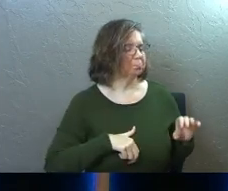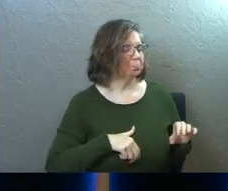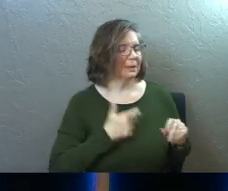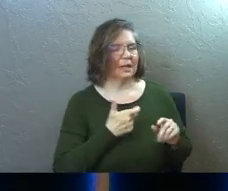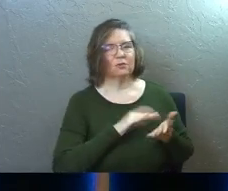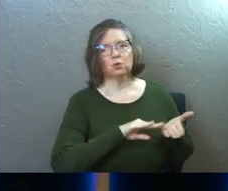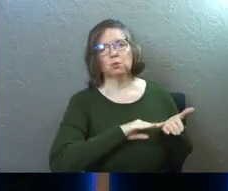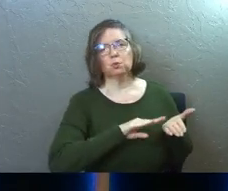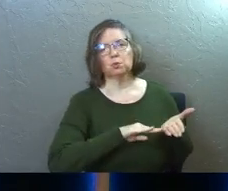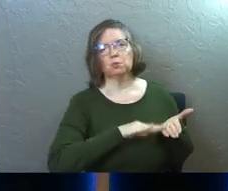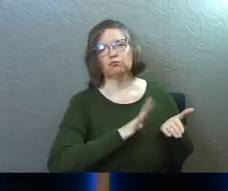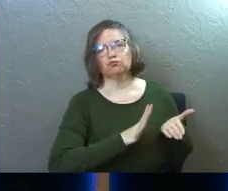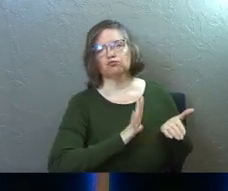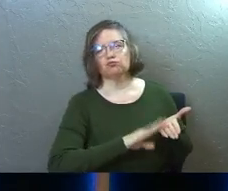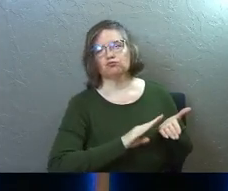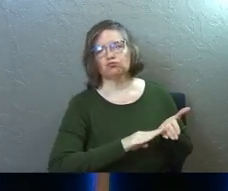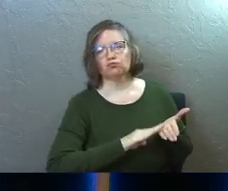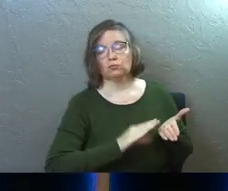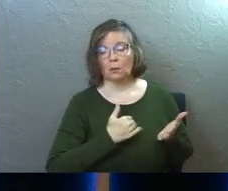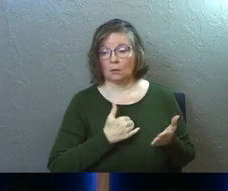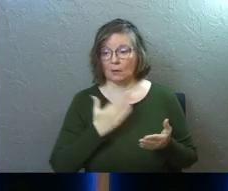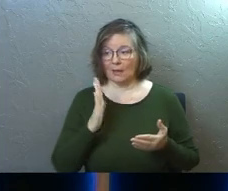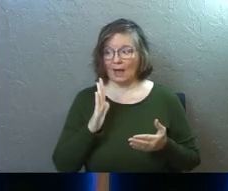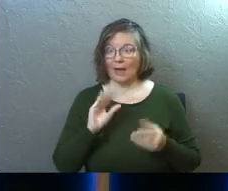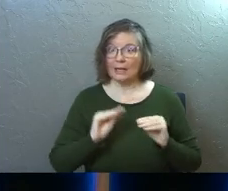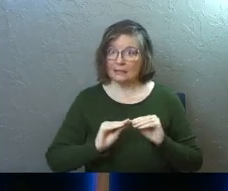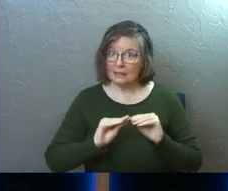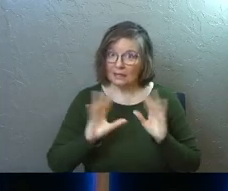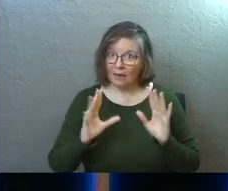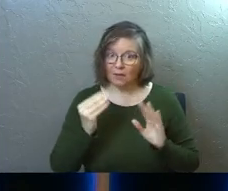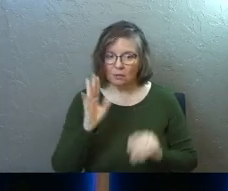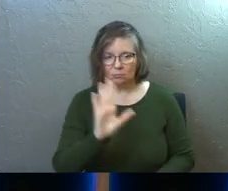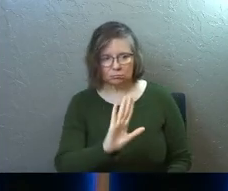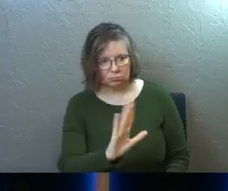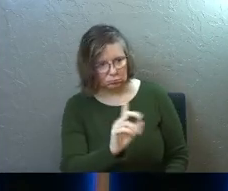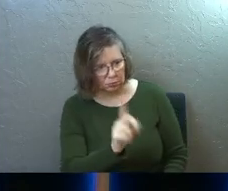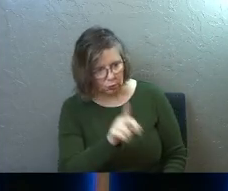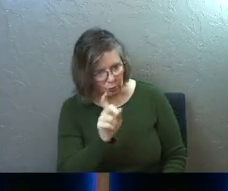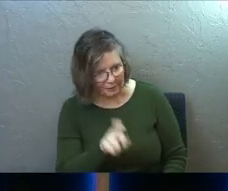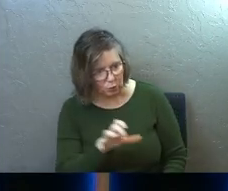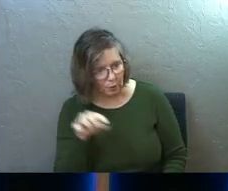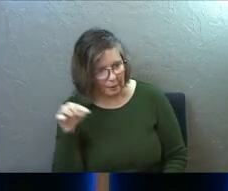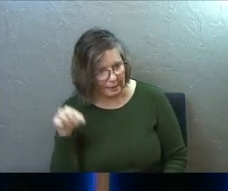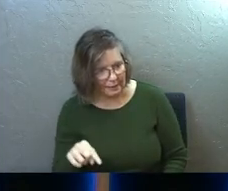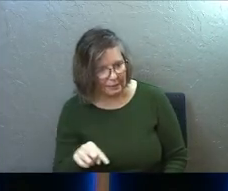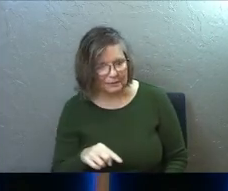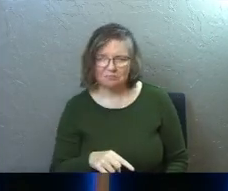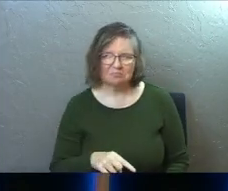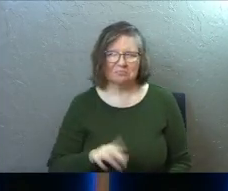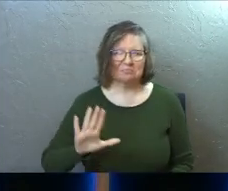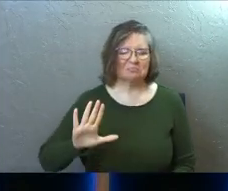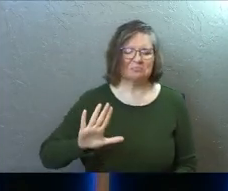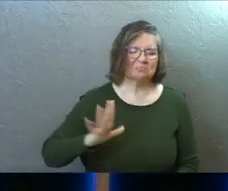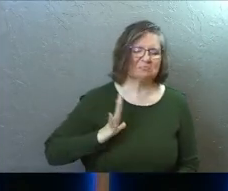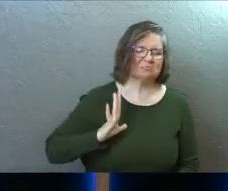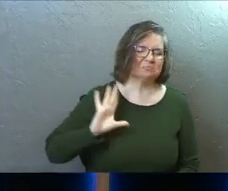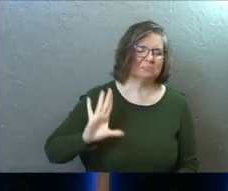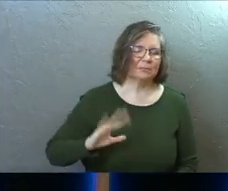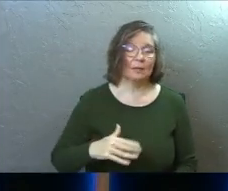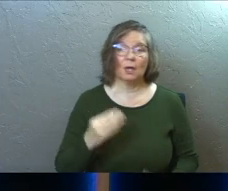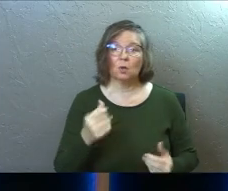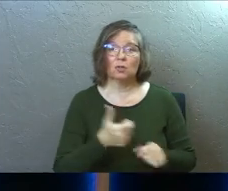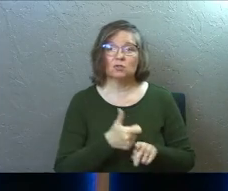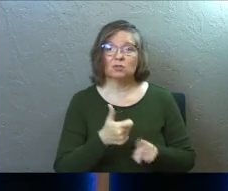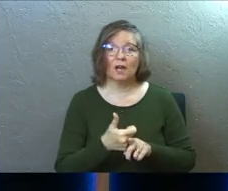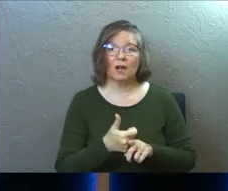giving yourselves excuses for things that God has clarified to you, you need to do, and you need to walk in, and you've